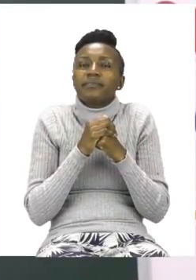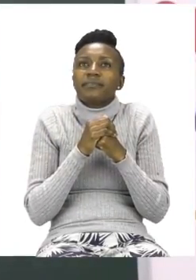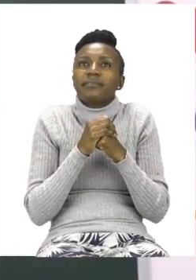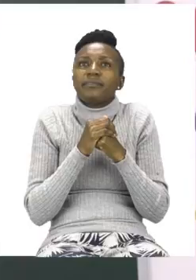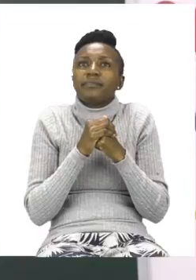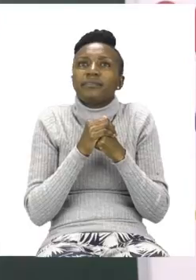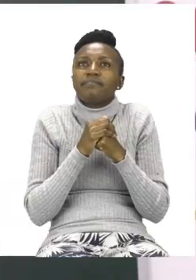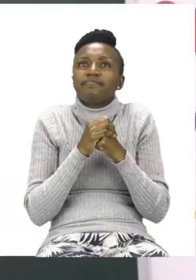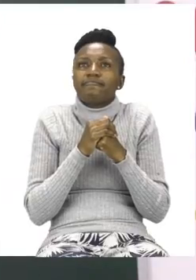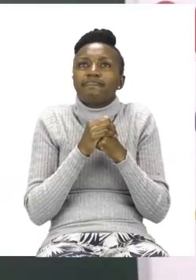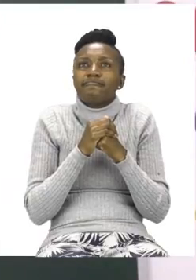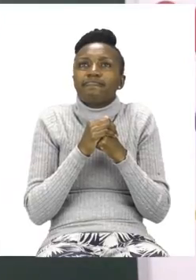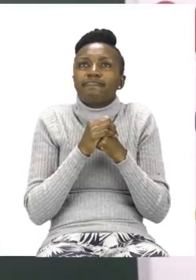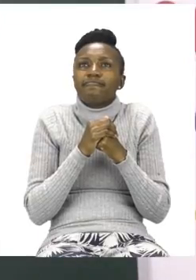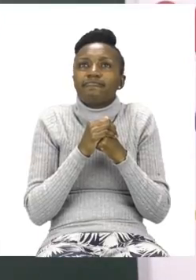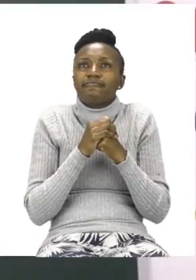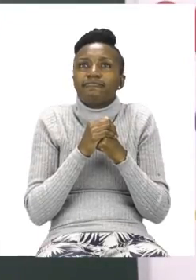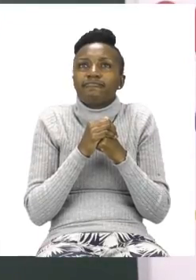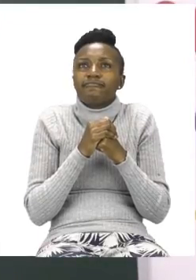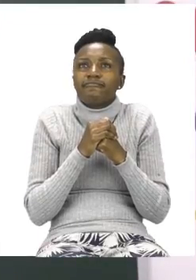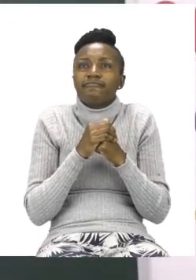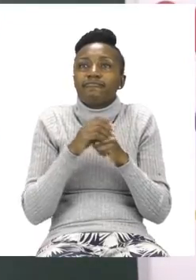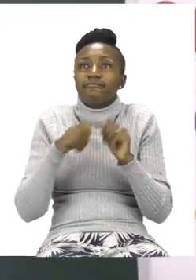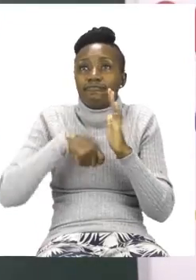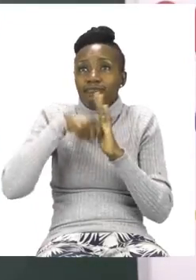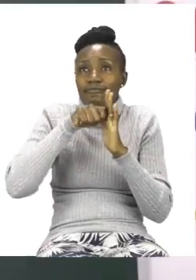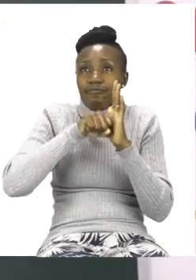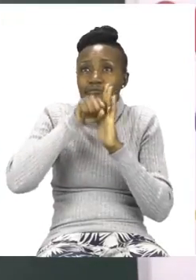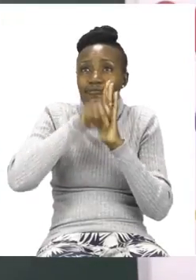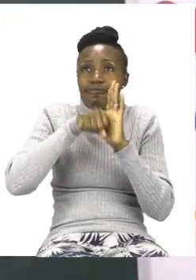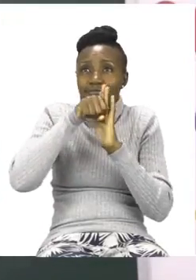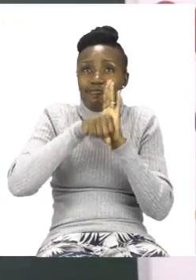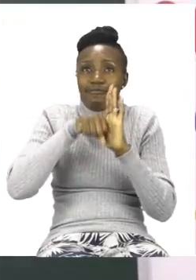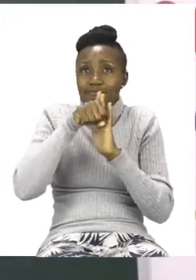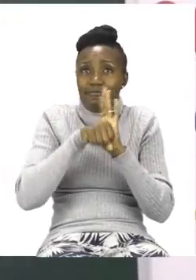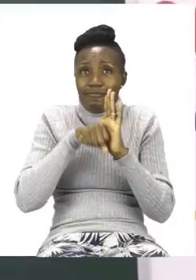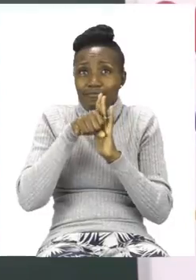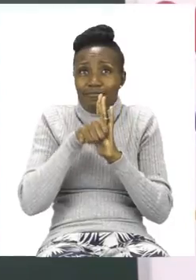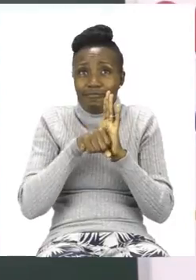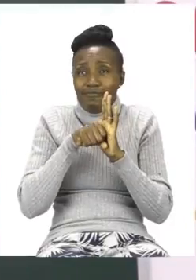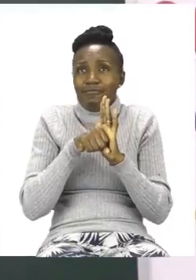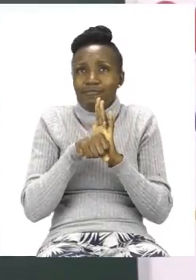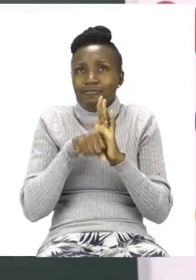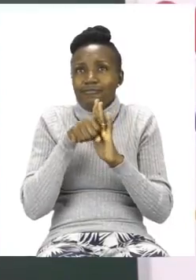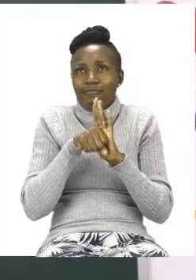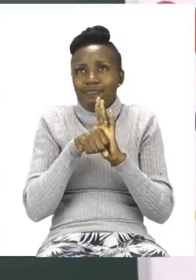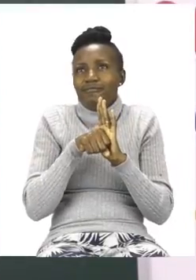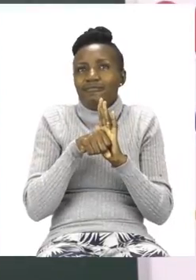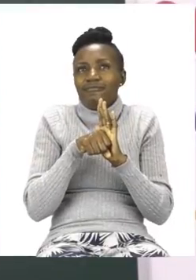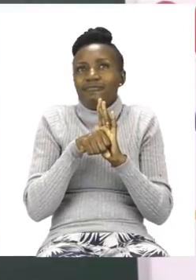And then we have a glue stick. Now glue stick is very safe to use,